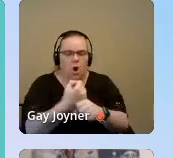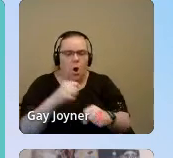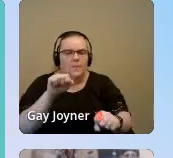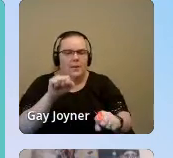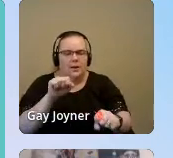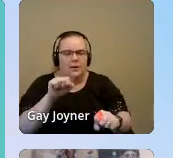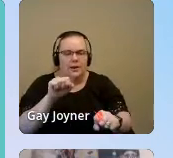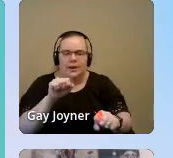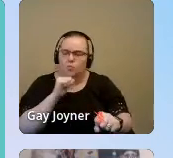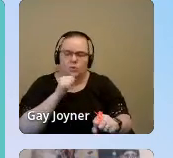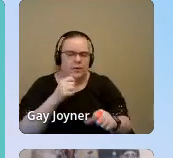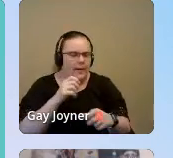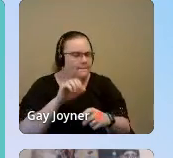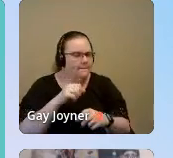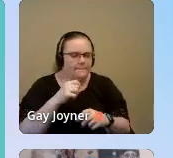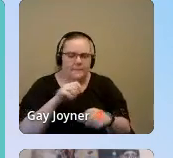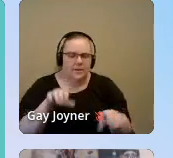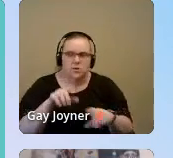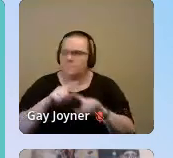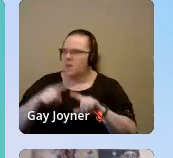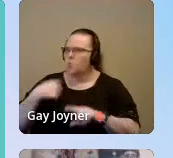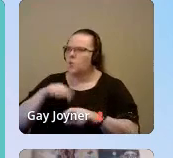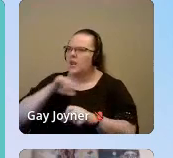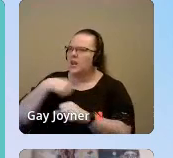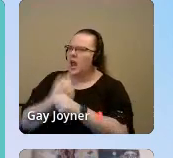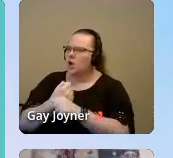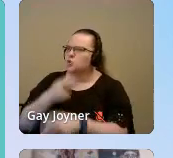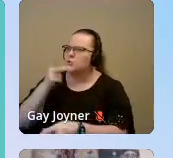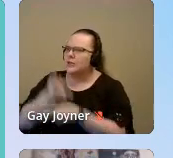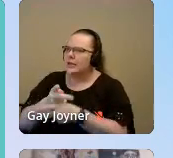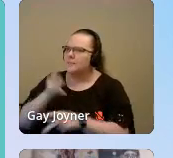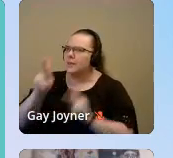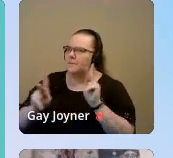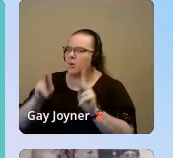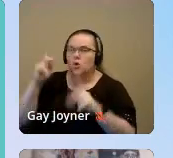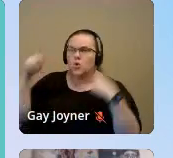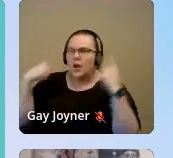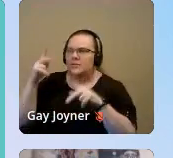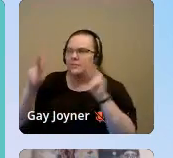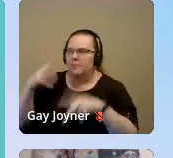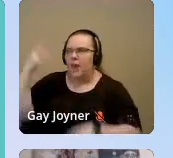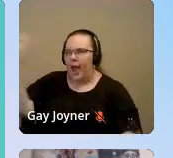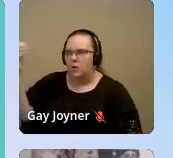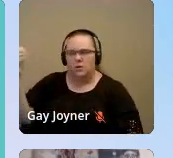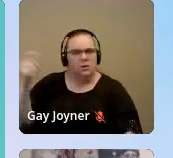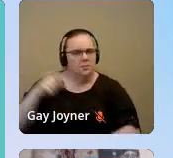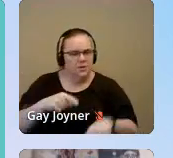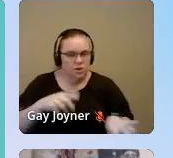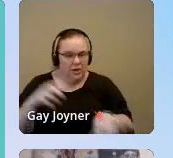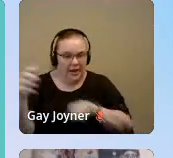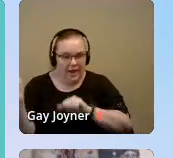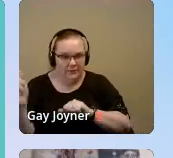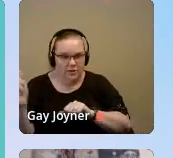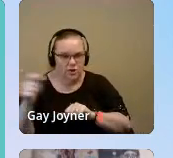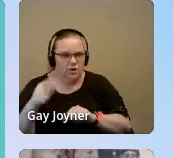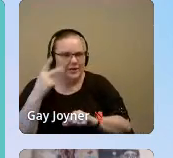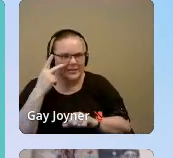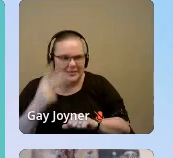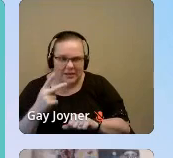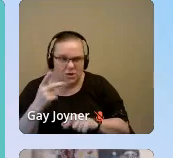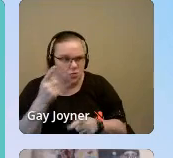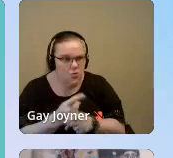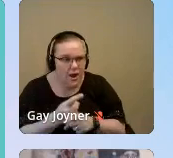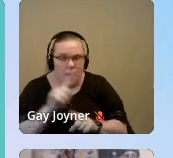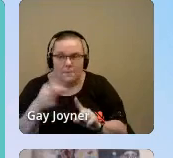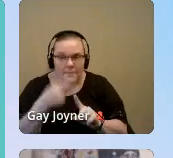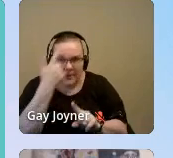guard said, we lock it to keep the crazy people out. She laughed uncontrollably, but in hindsight, she could see he was right because when